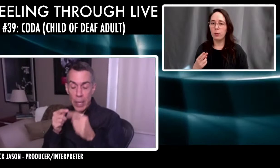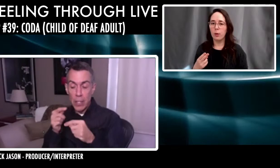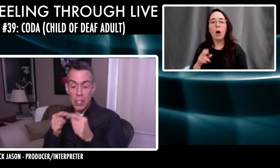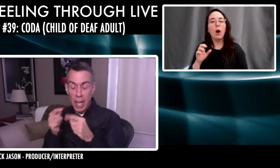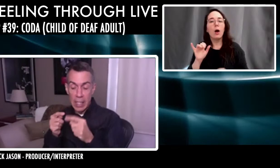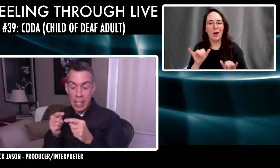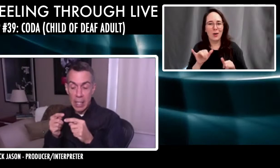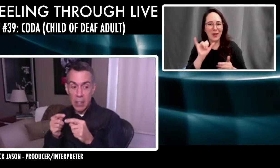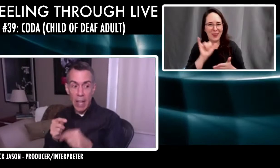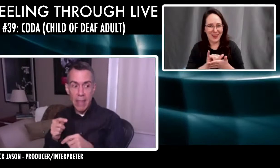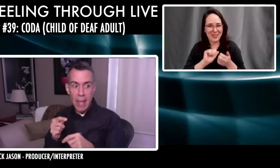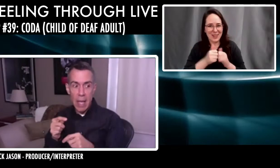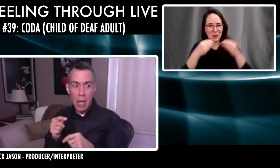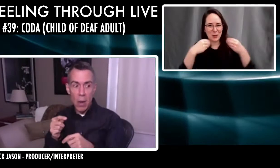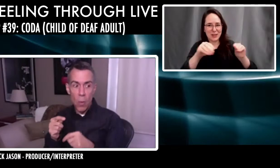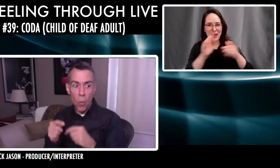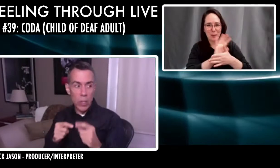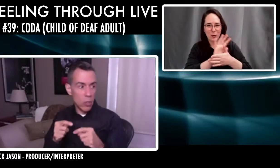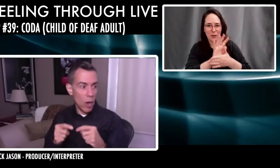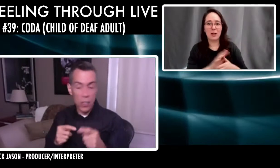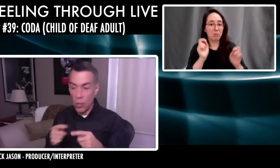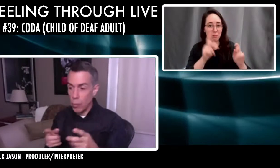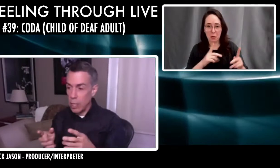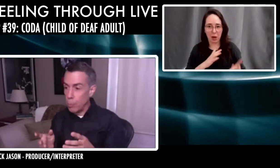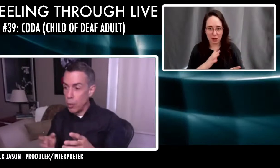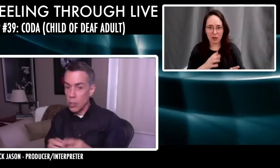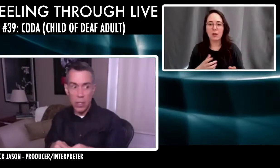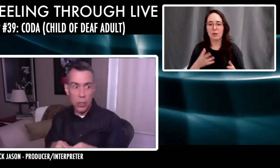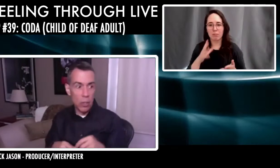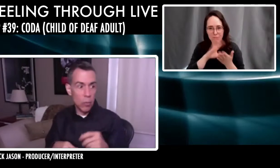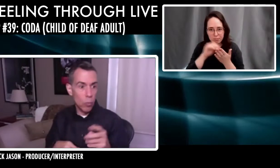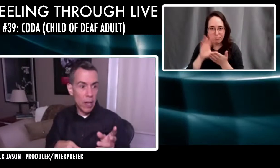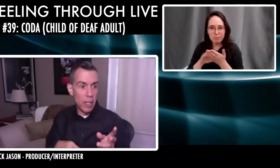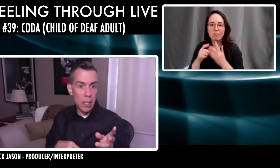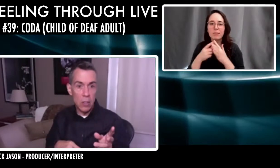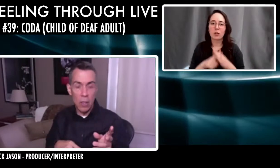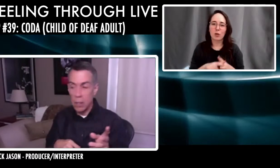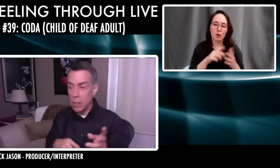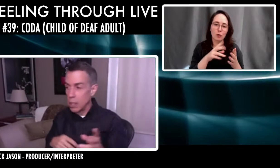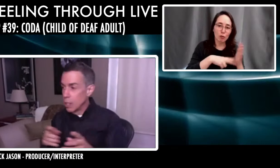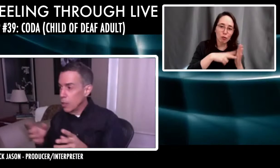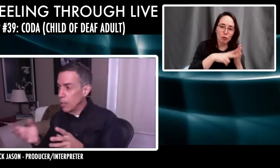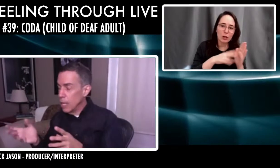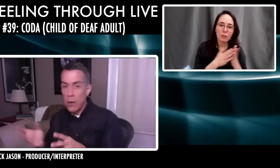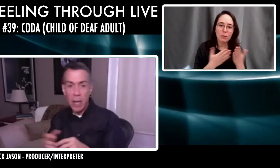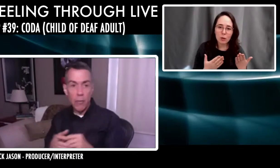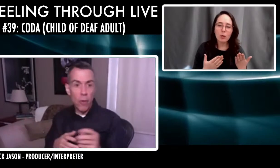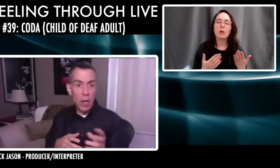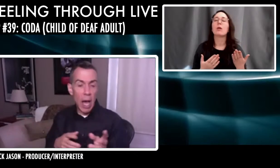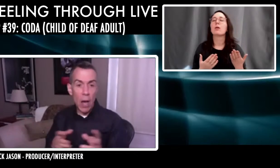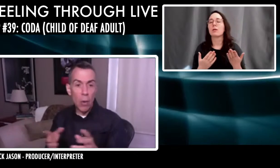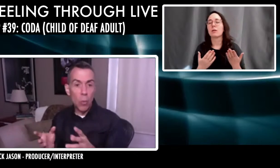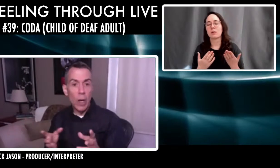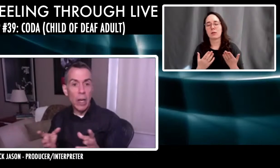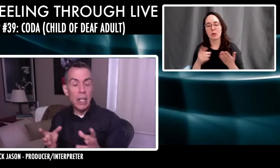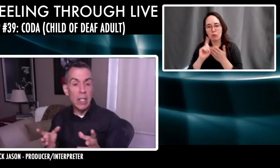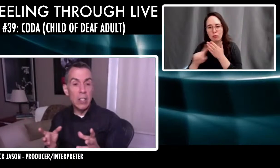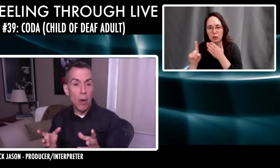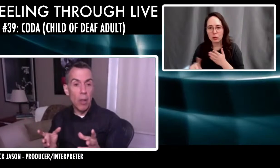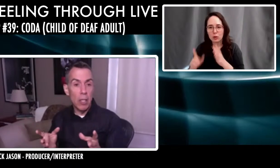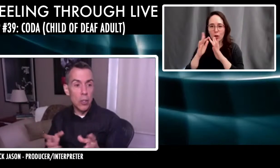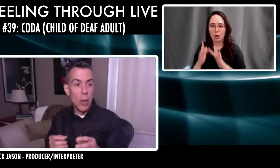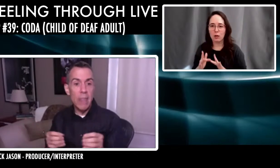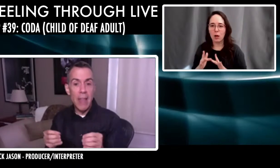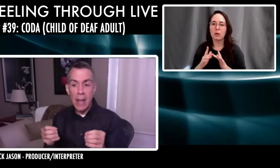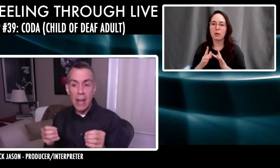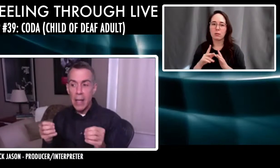to develop pitches and ideas. And then we start, I started reading books and I started finding things on, you know, the internet, how, what it is